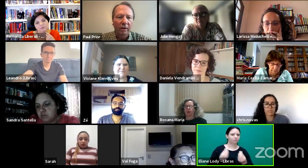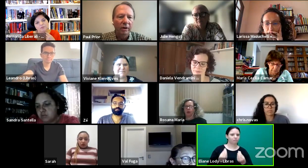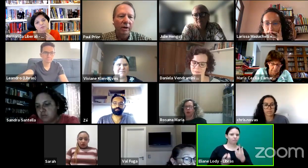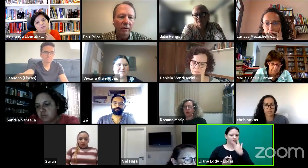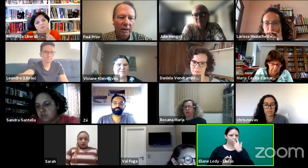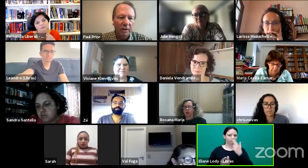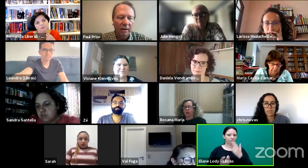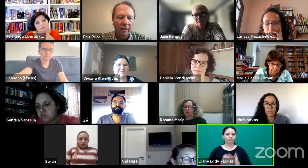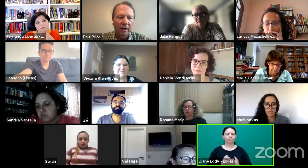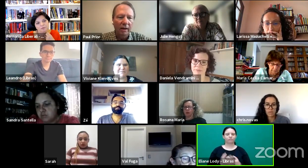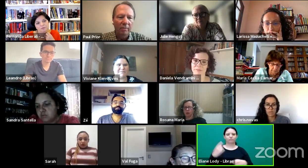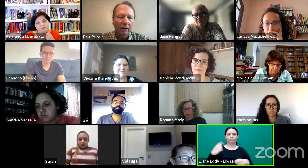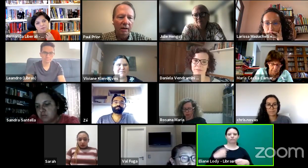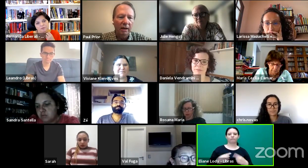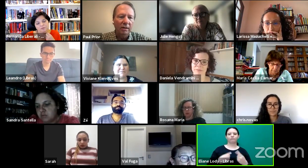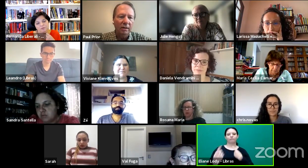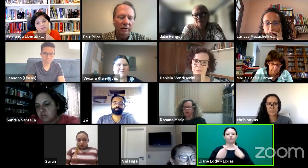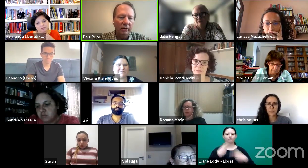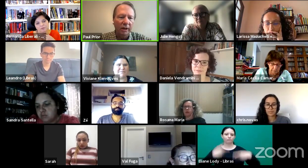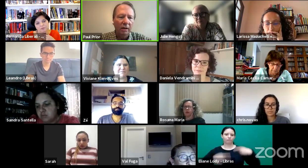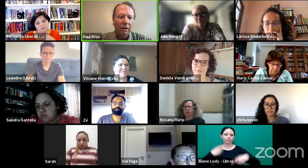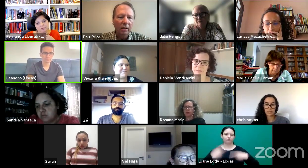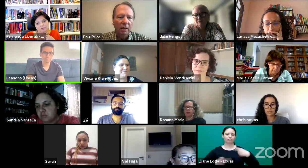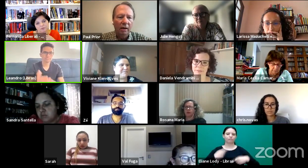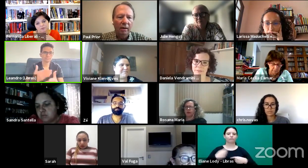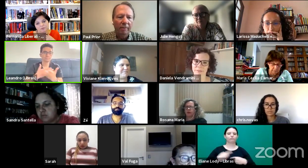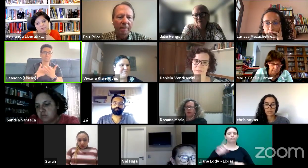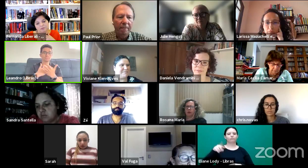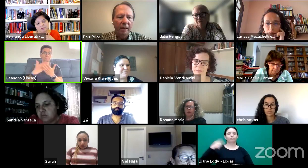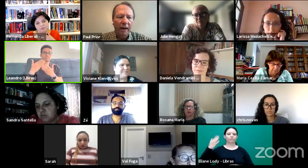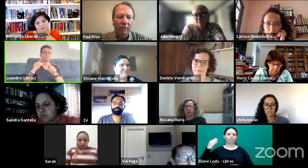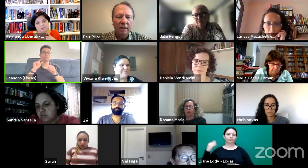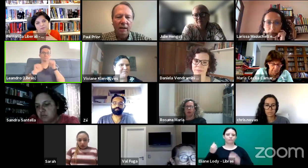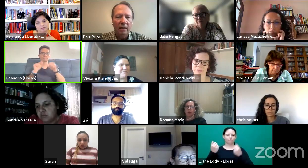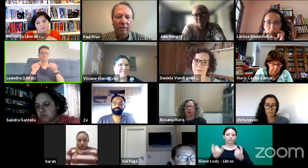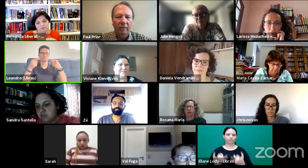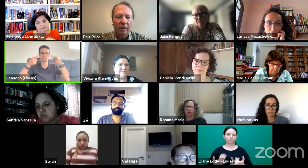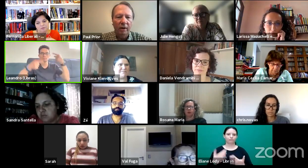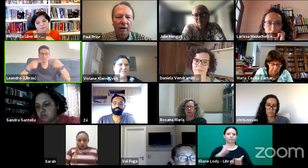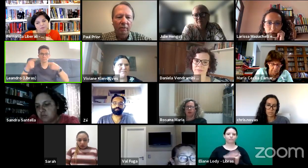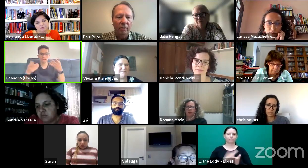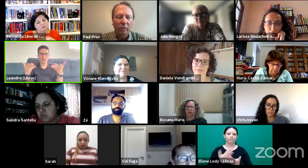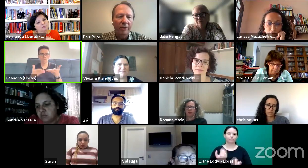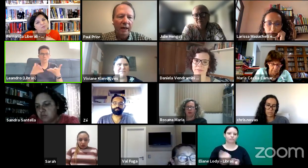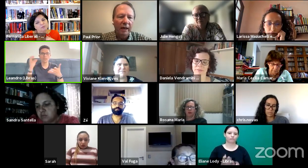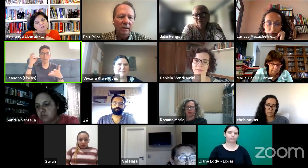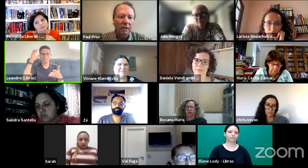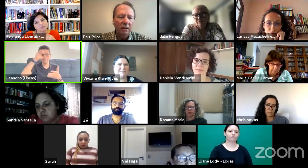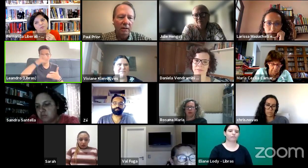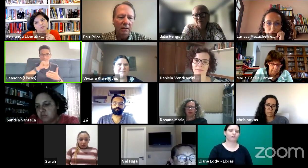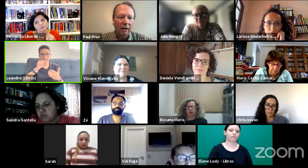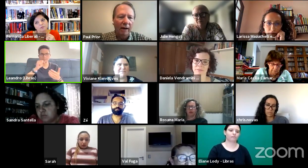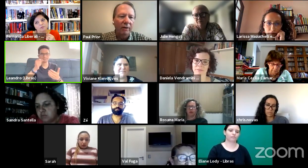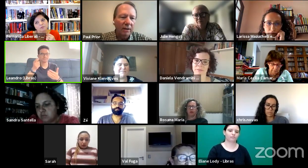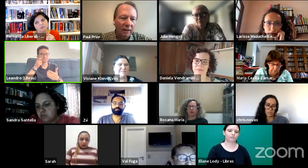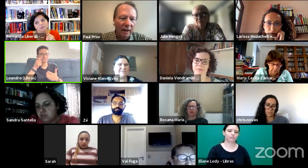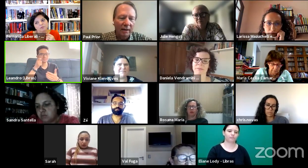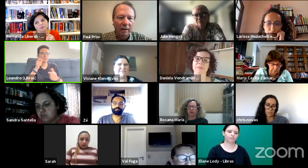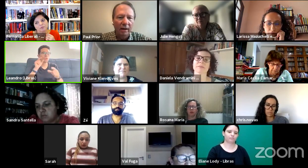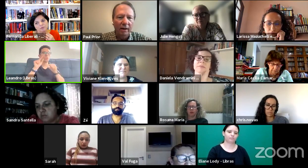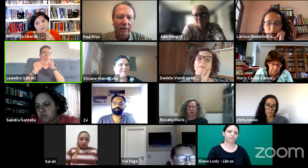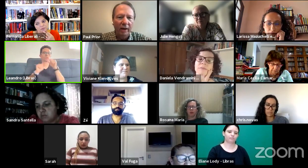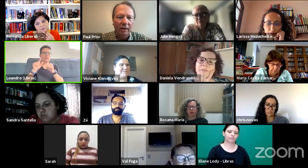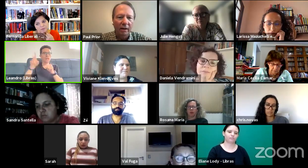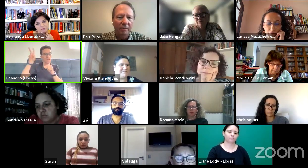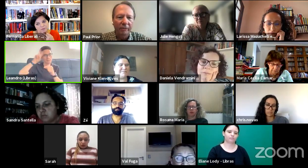with the earlier question and thinking about connected learning. Um, I would say that, uh, one thing is, is obviously